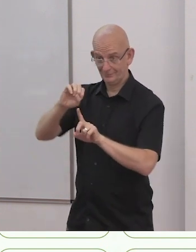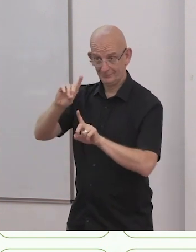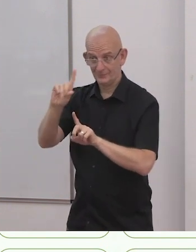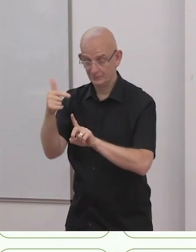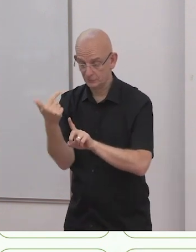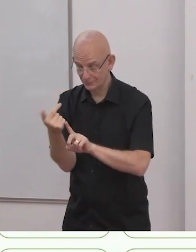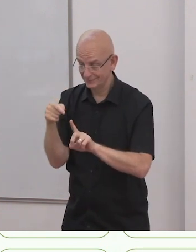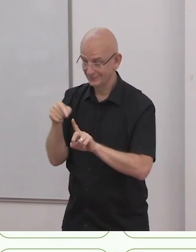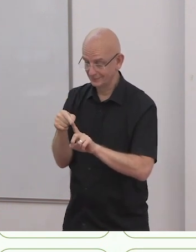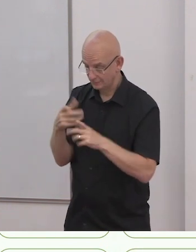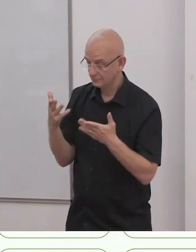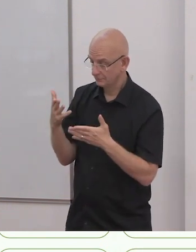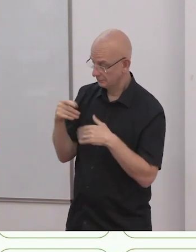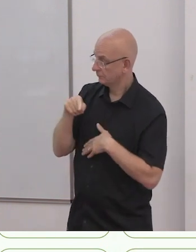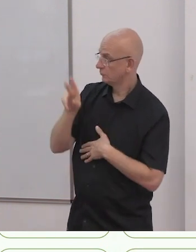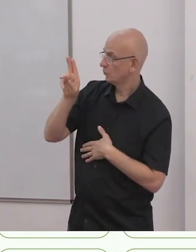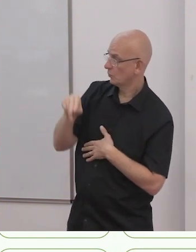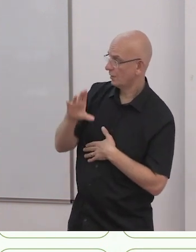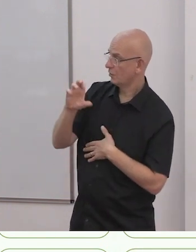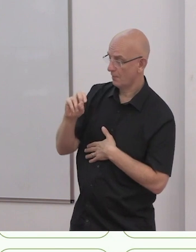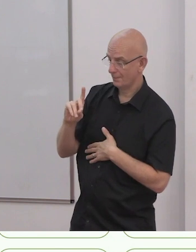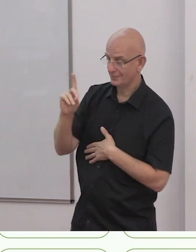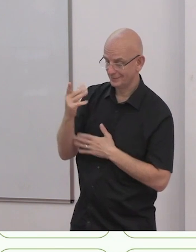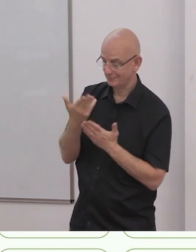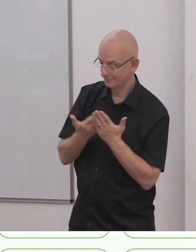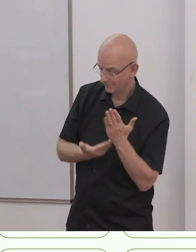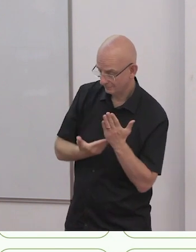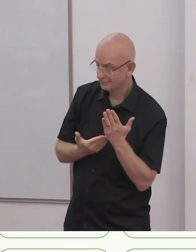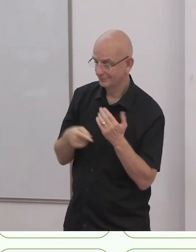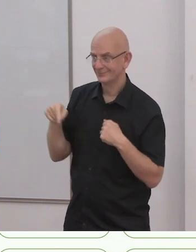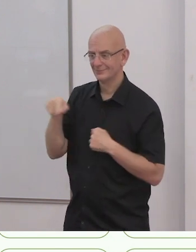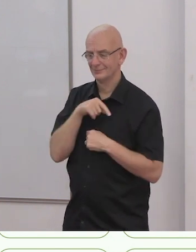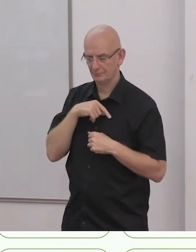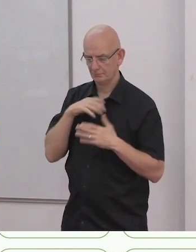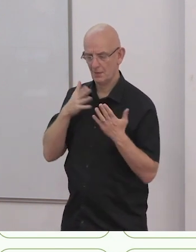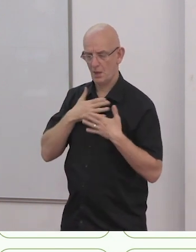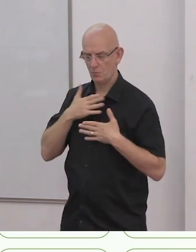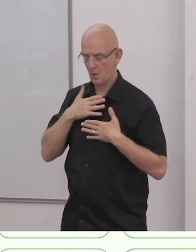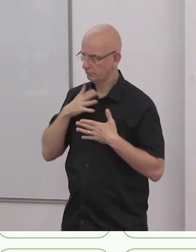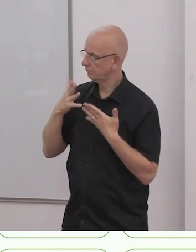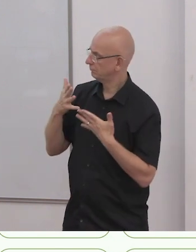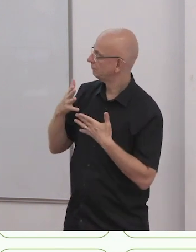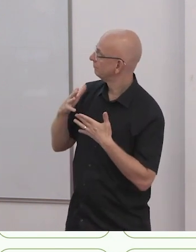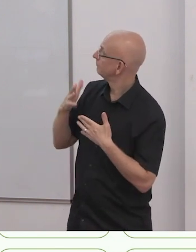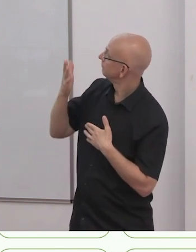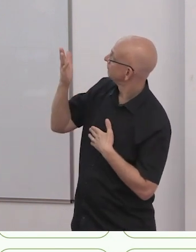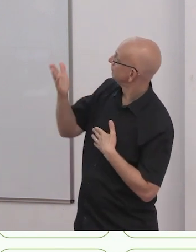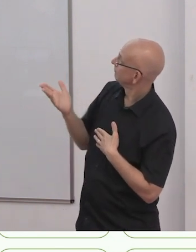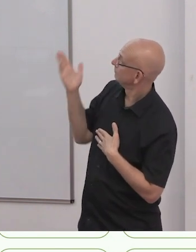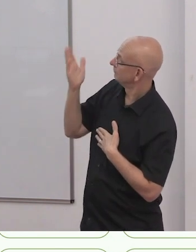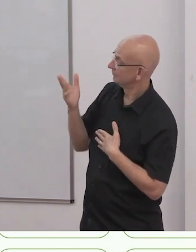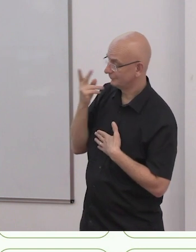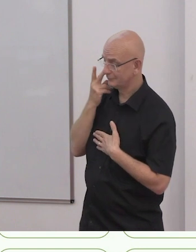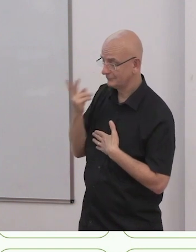This is our detailed catalyst strategy. This is our not an accessible slide. It is just useful as a written